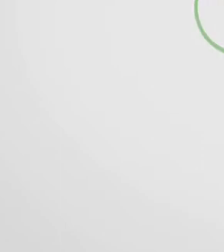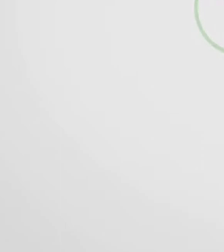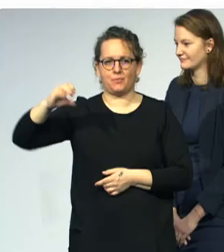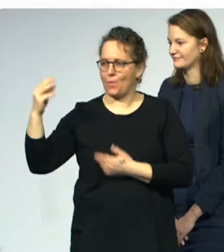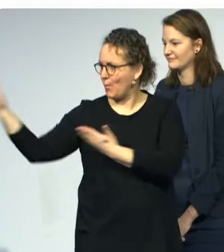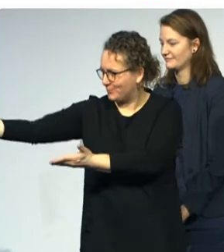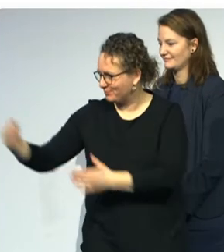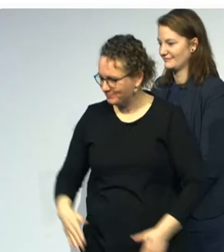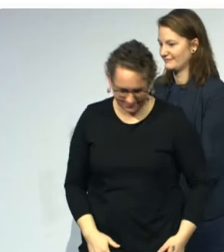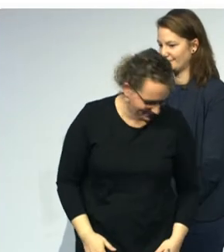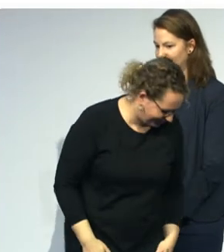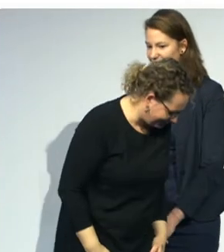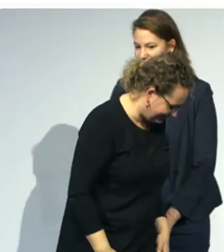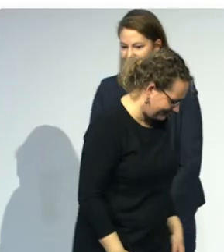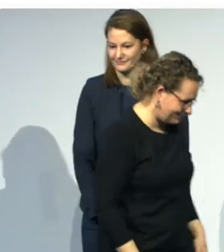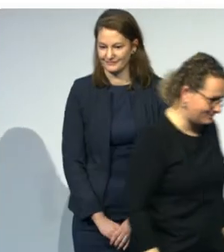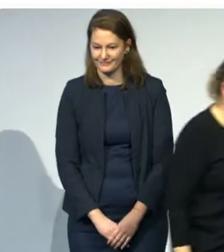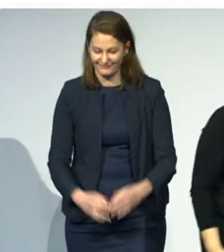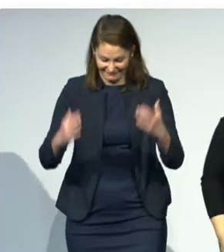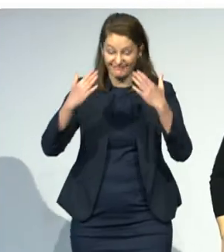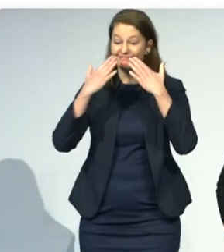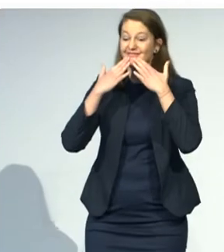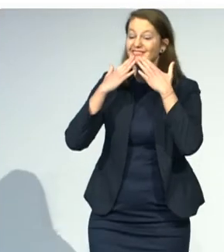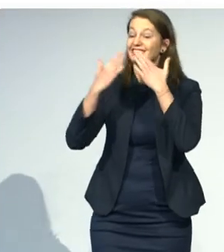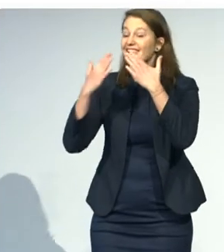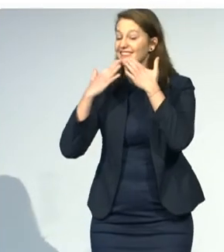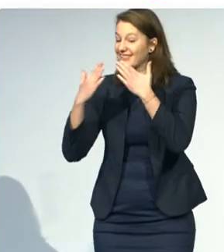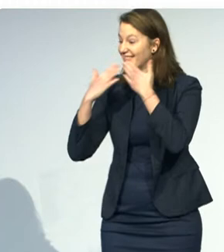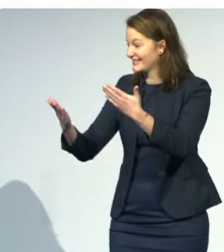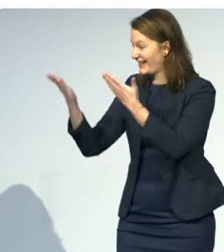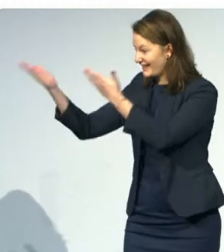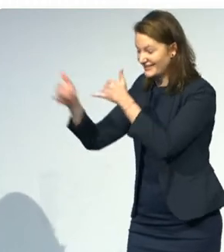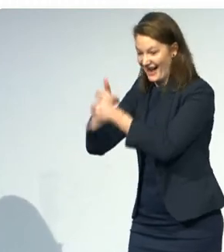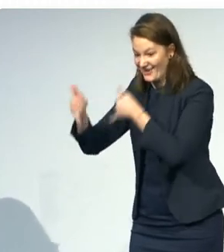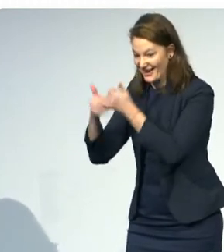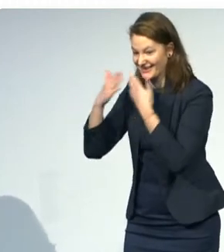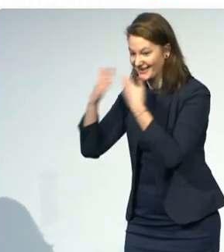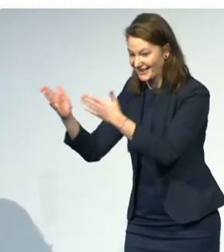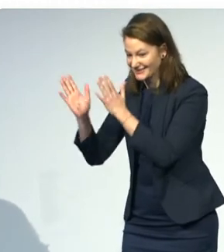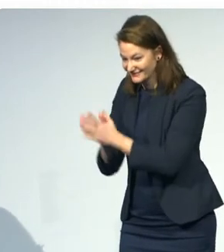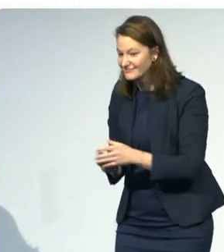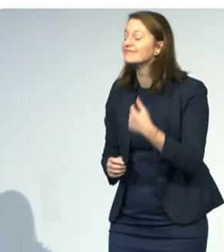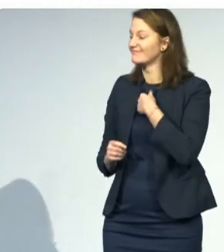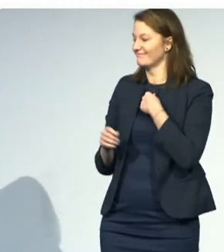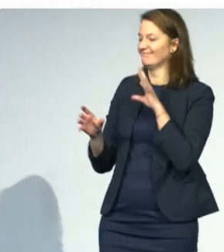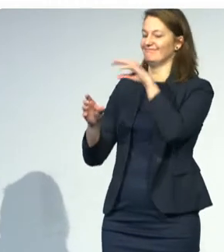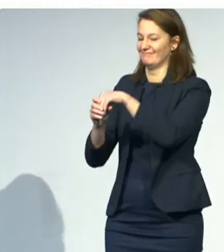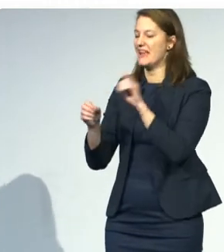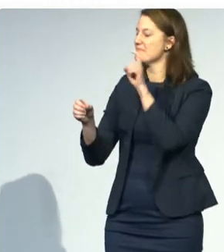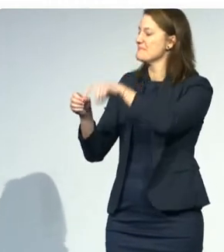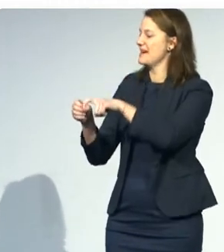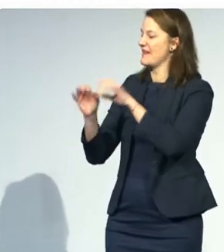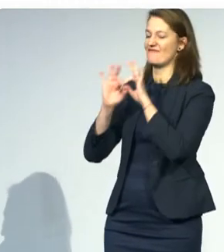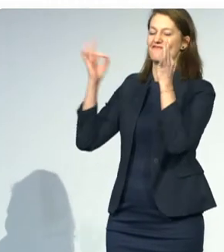Thank you very much, Caroline, and I definitely feel like I'm a member of this family. I'd like to begin by